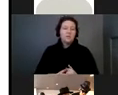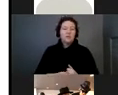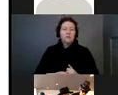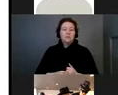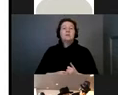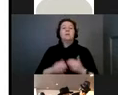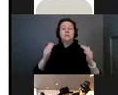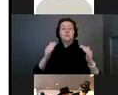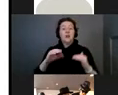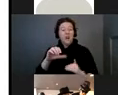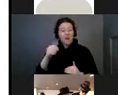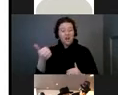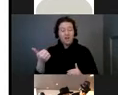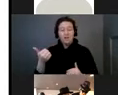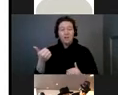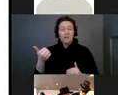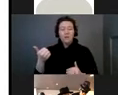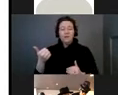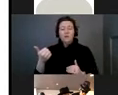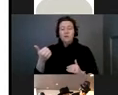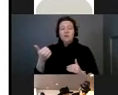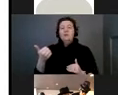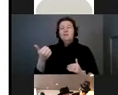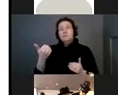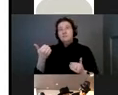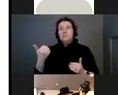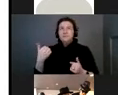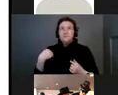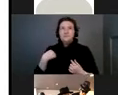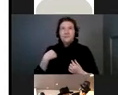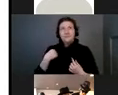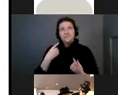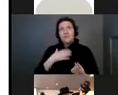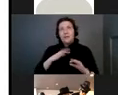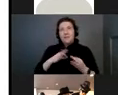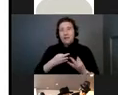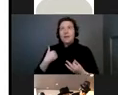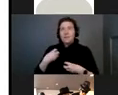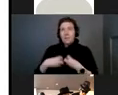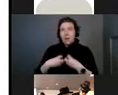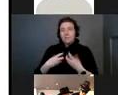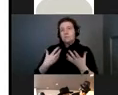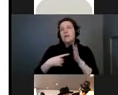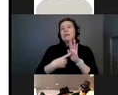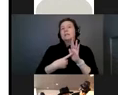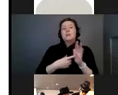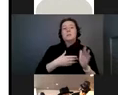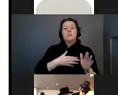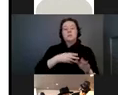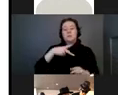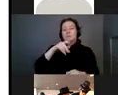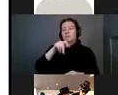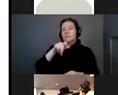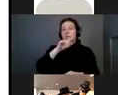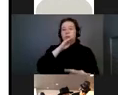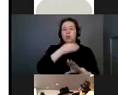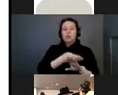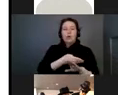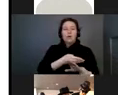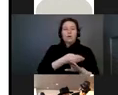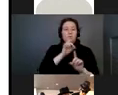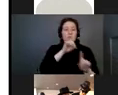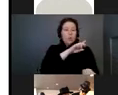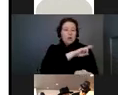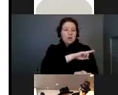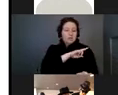Additionally, we've had issues. For example, when Pippa was in the hospital once, they told